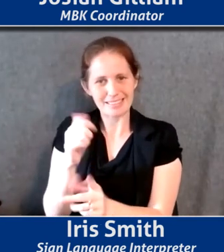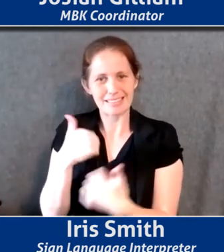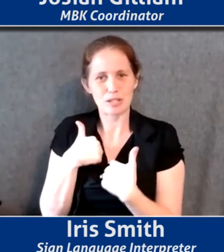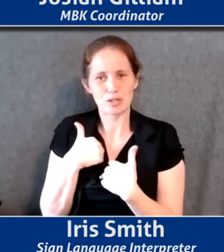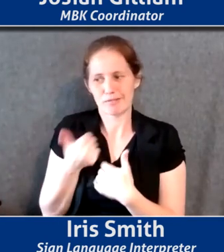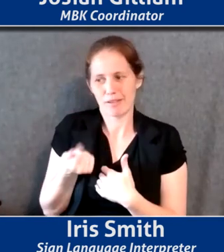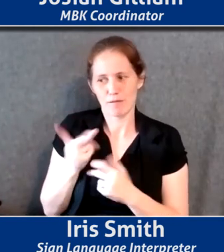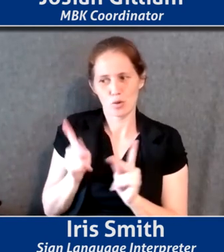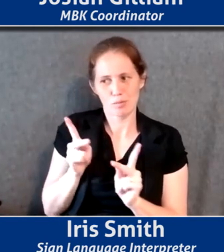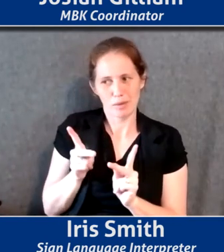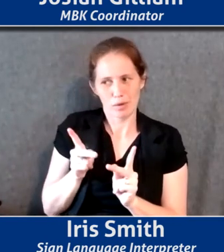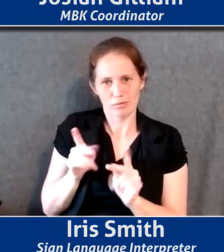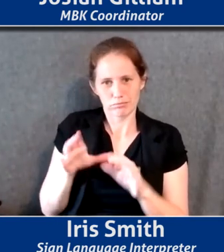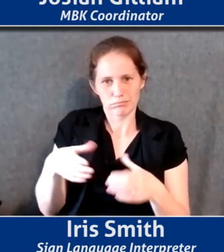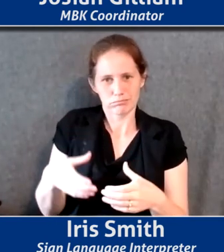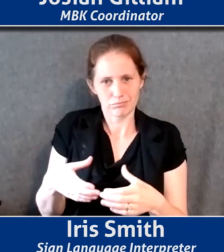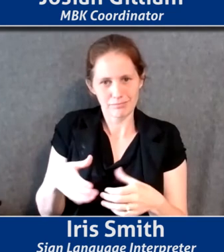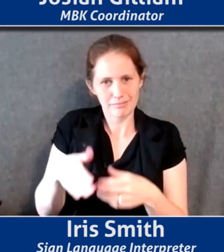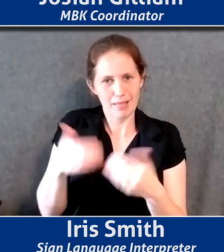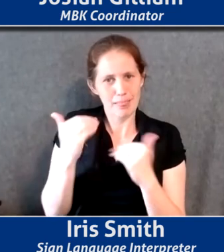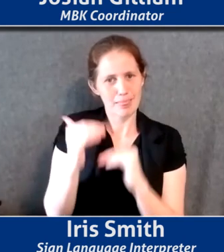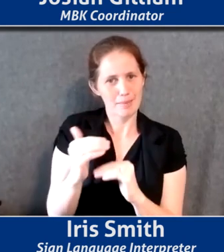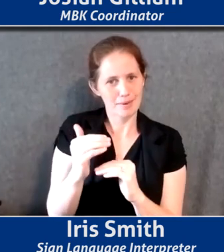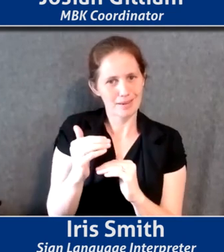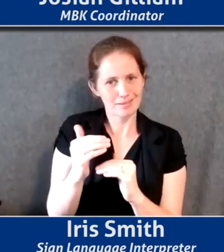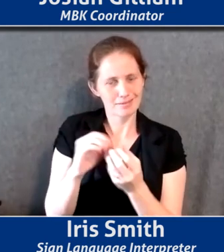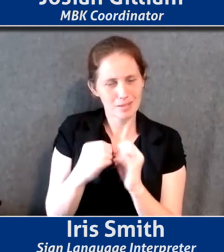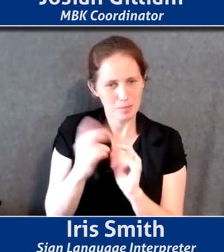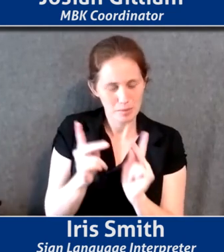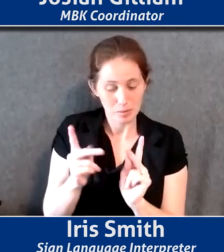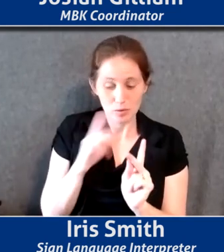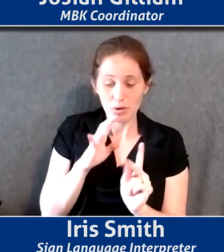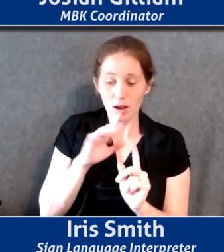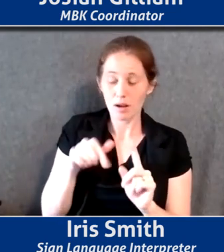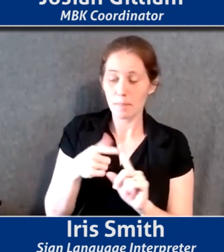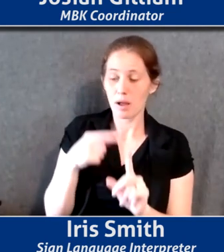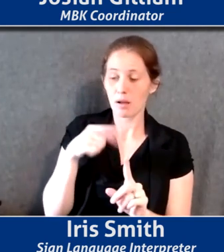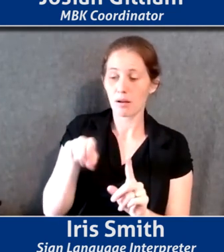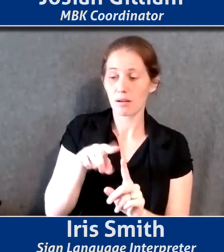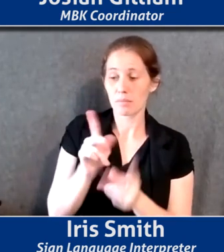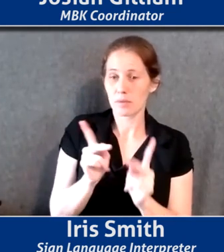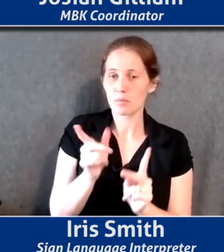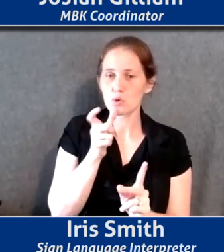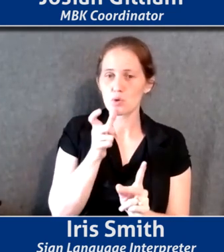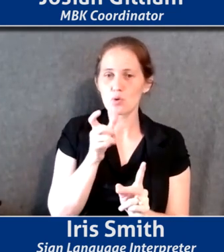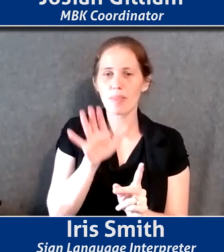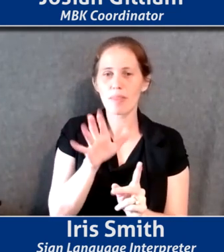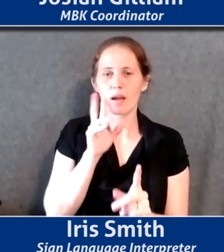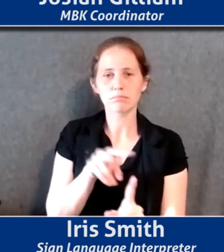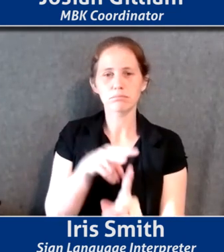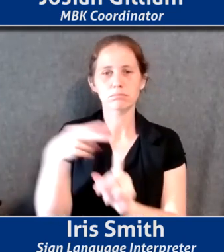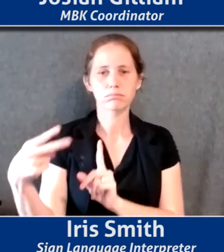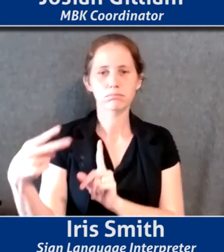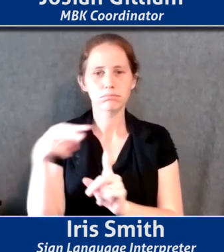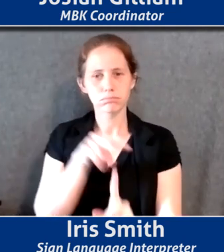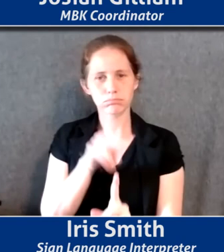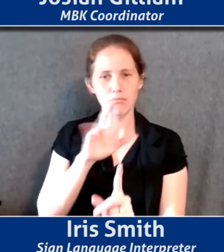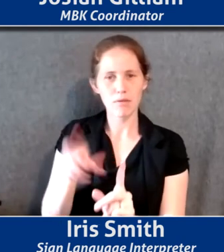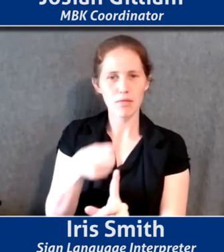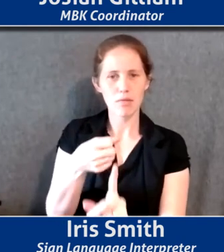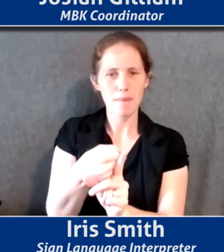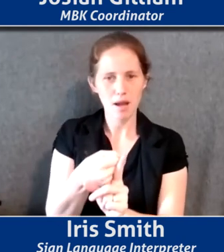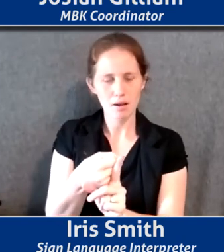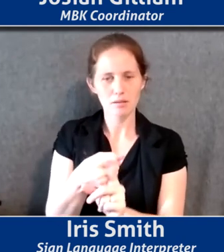here at the end of the day. Uh, and when you start to, and when you lenses are at play and that impact them,